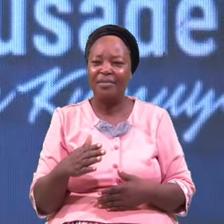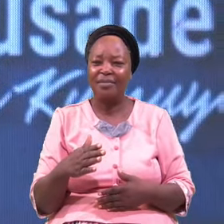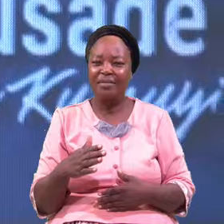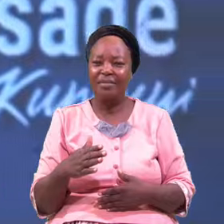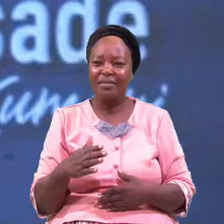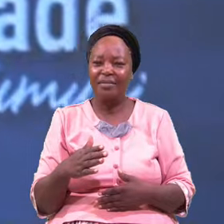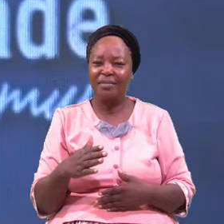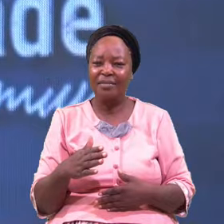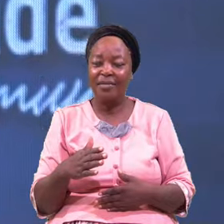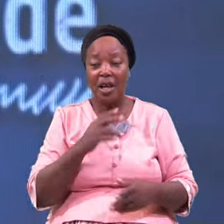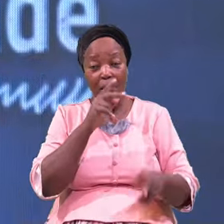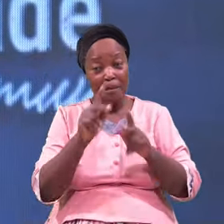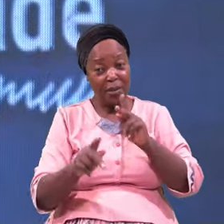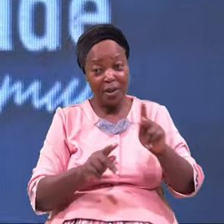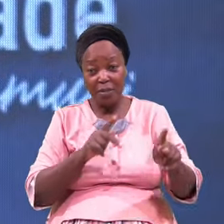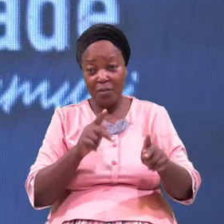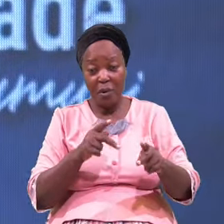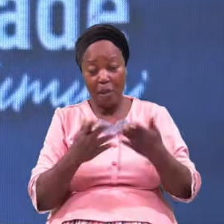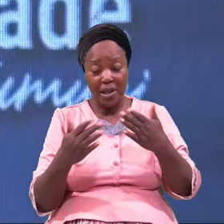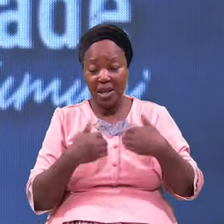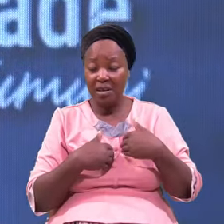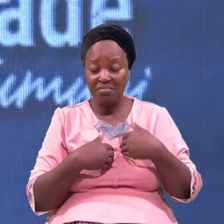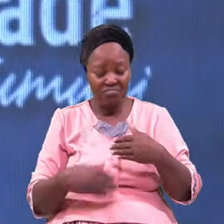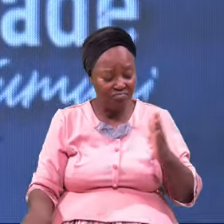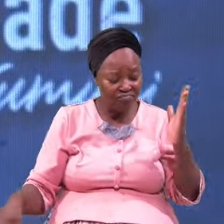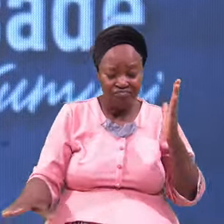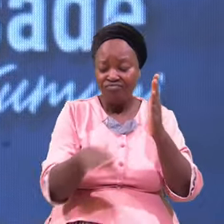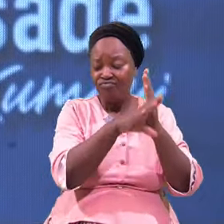People Might Have Threw Your Name Away